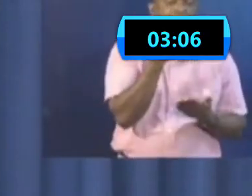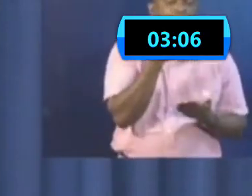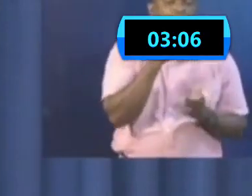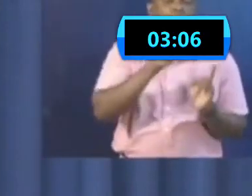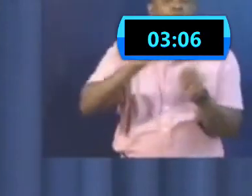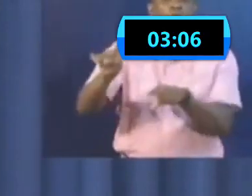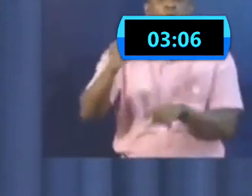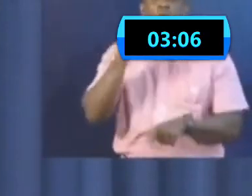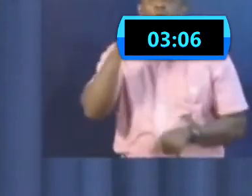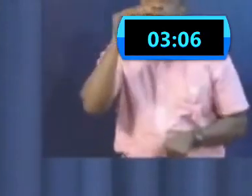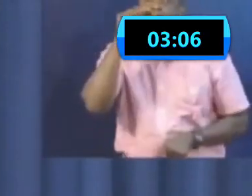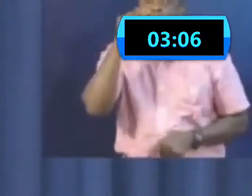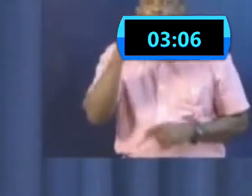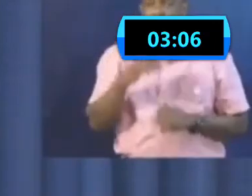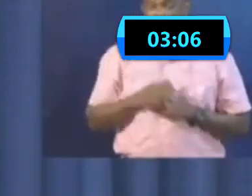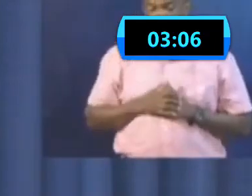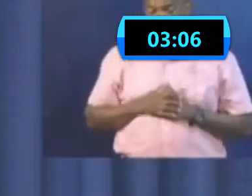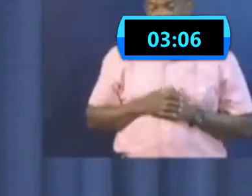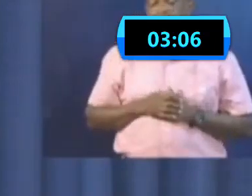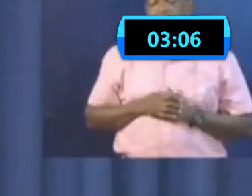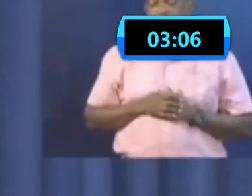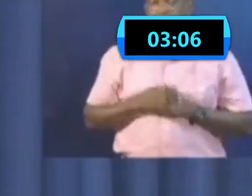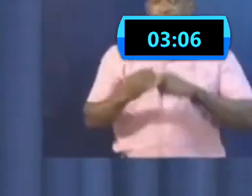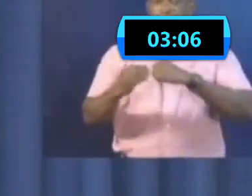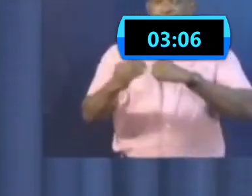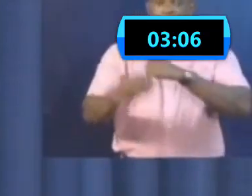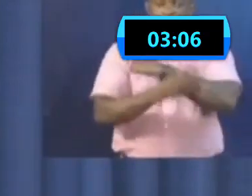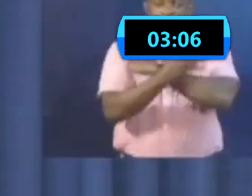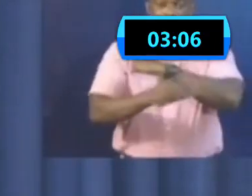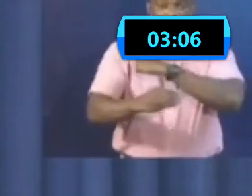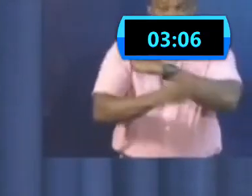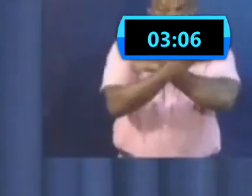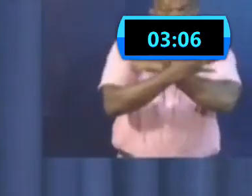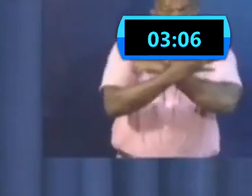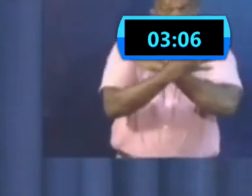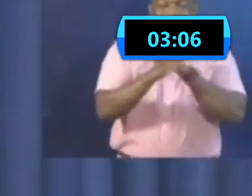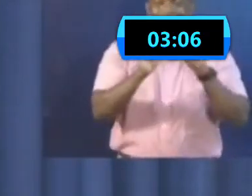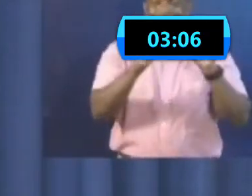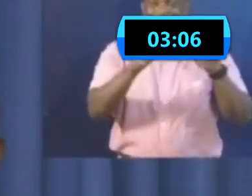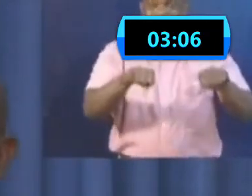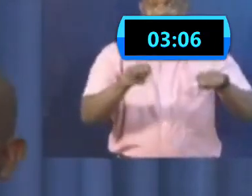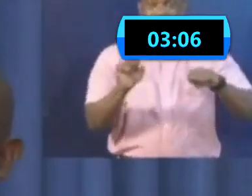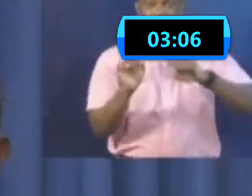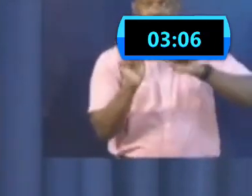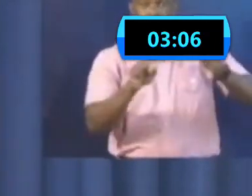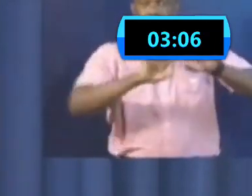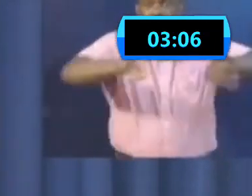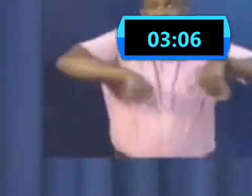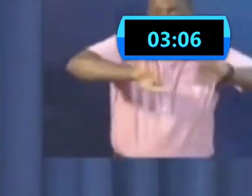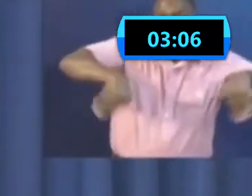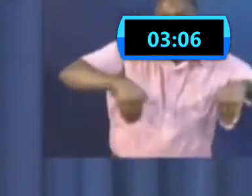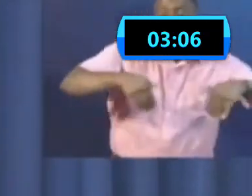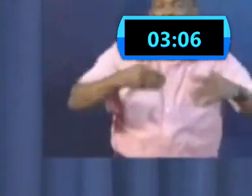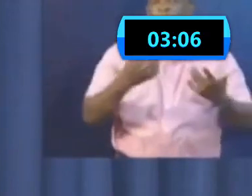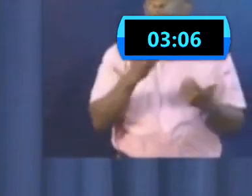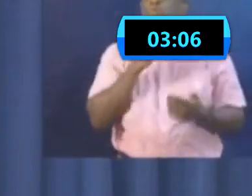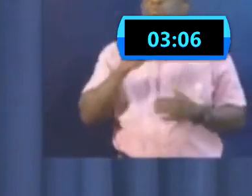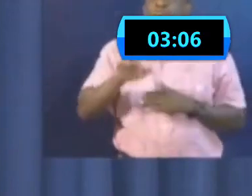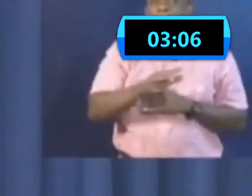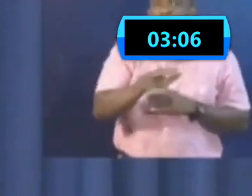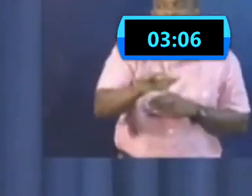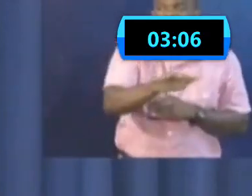We will continue to keep our beaches and rivers closed to the public without exemptions.